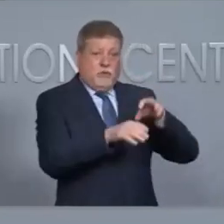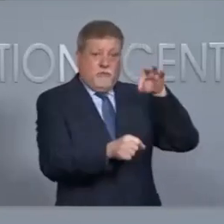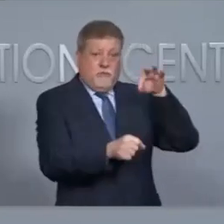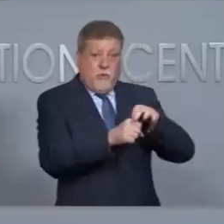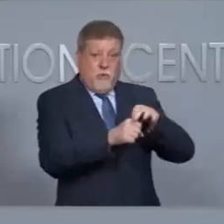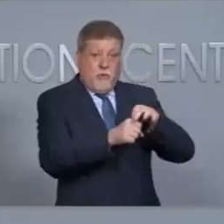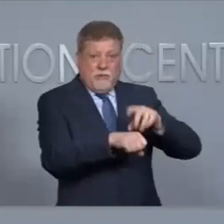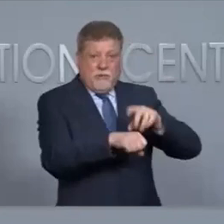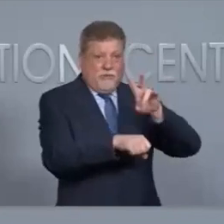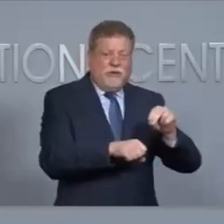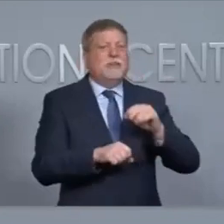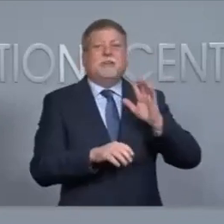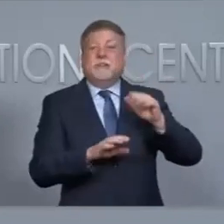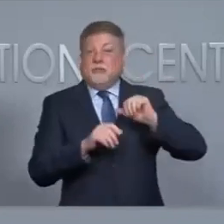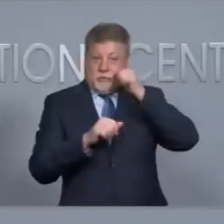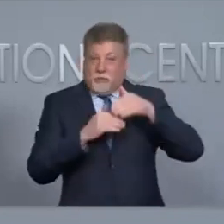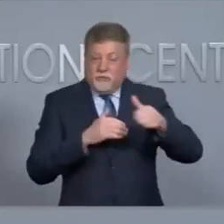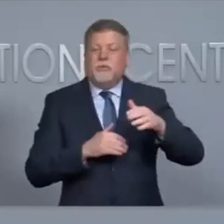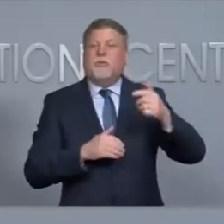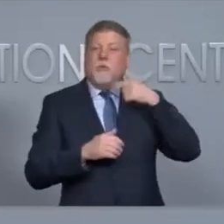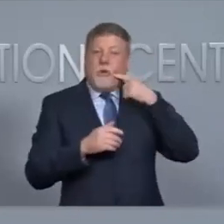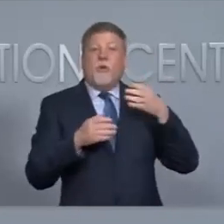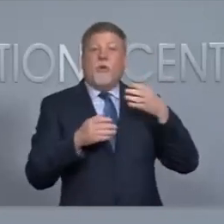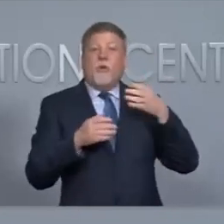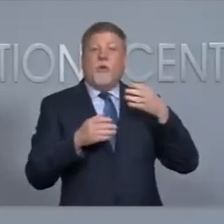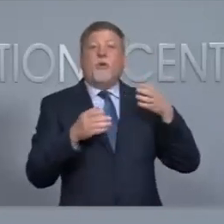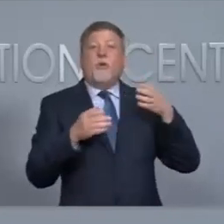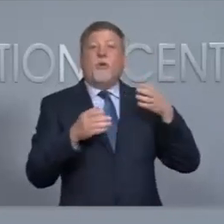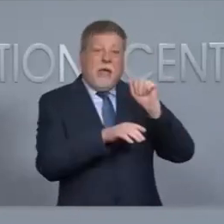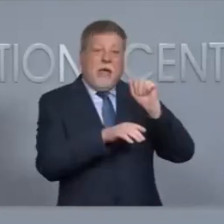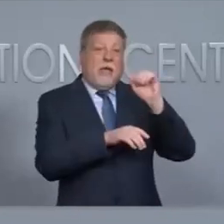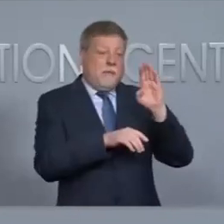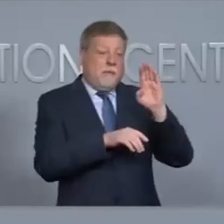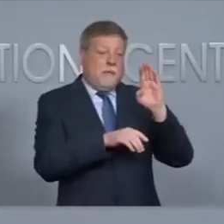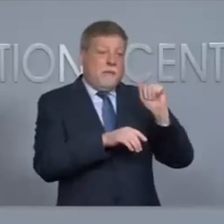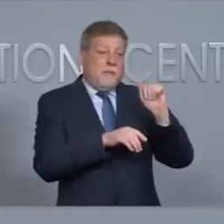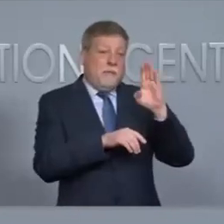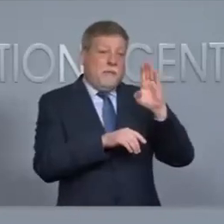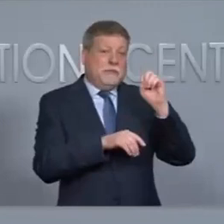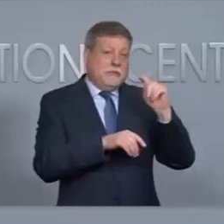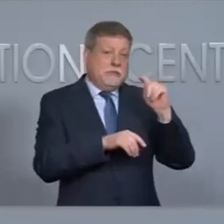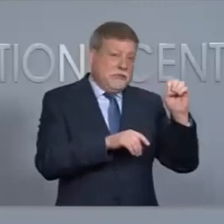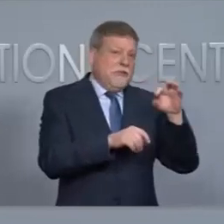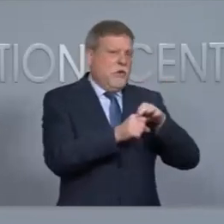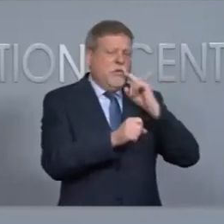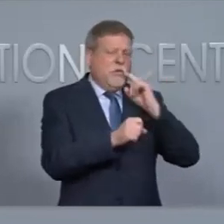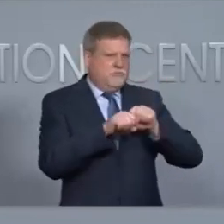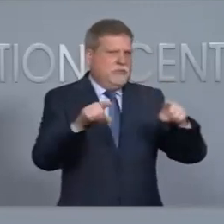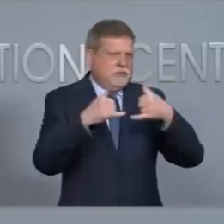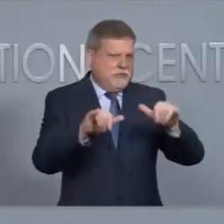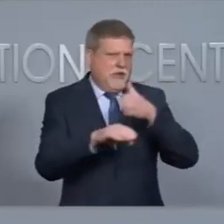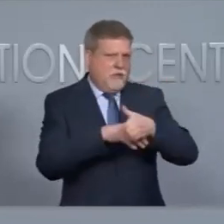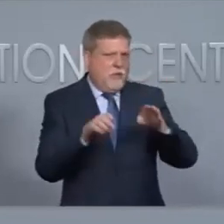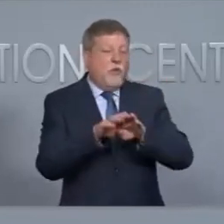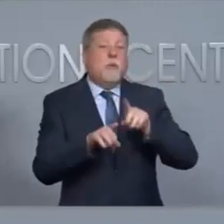release absentee-by-mail results when the polls close. However, the change in the law requires that we not